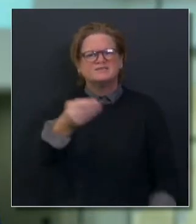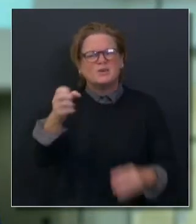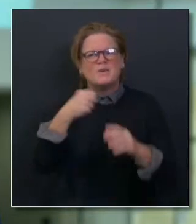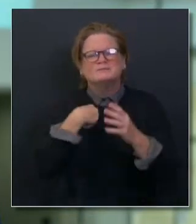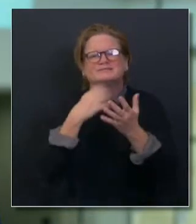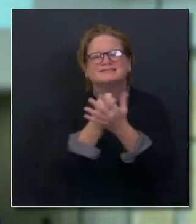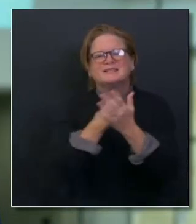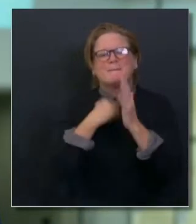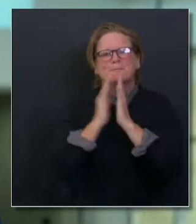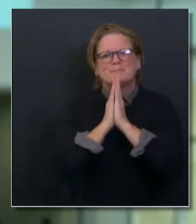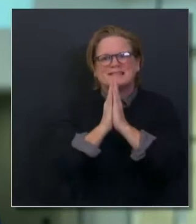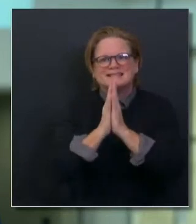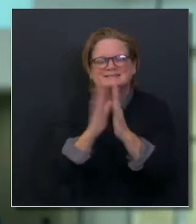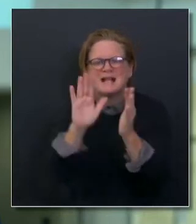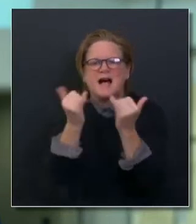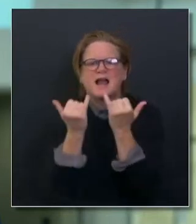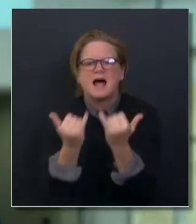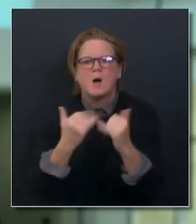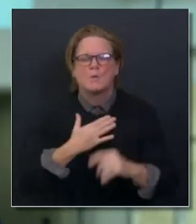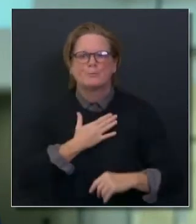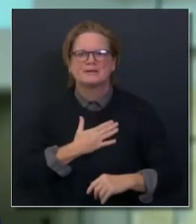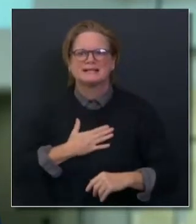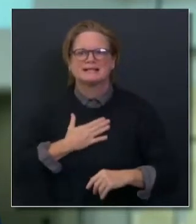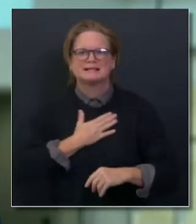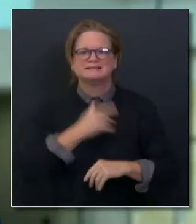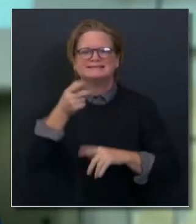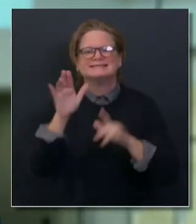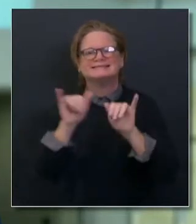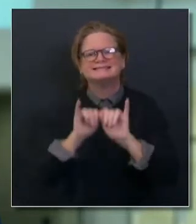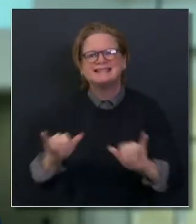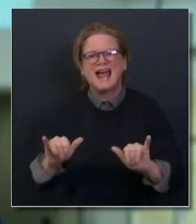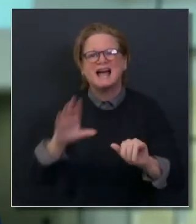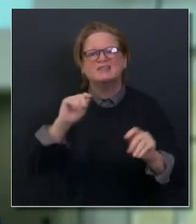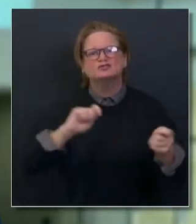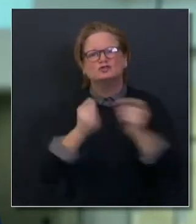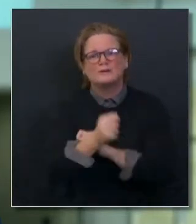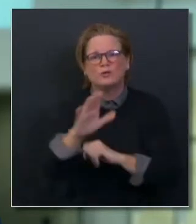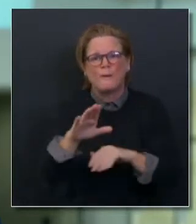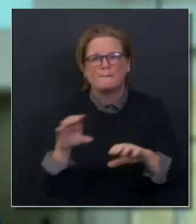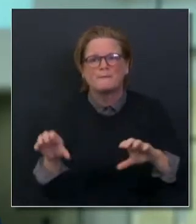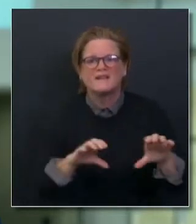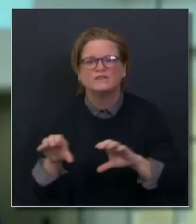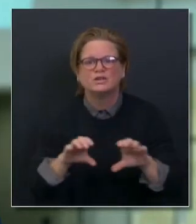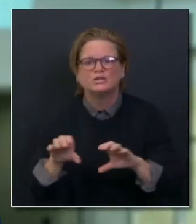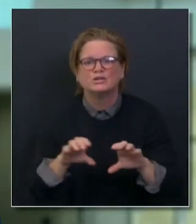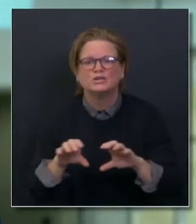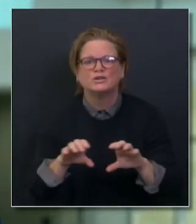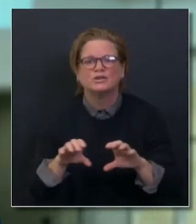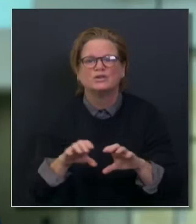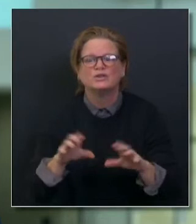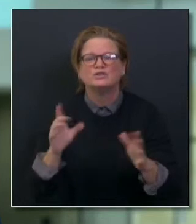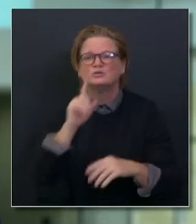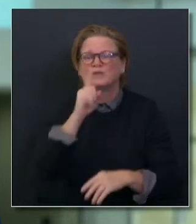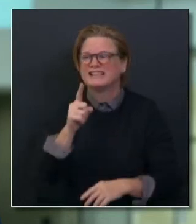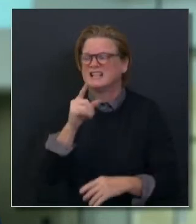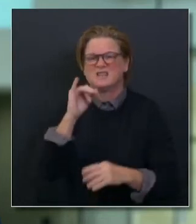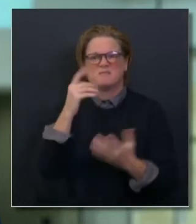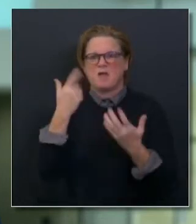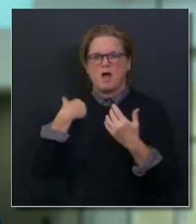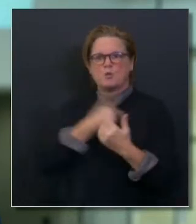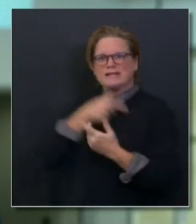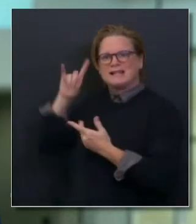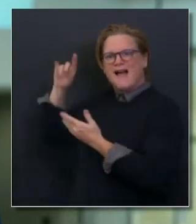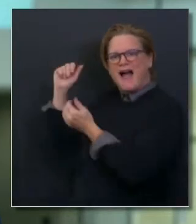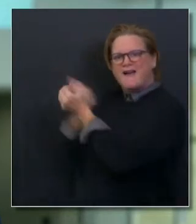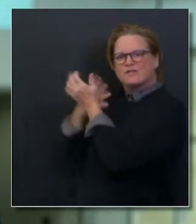with our own personal behaviors to contribute to what could be a real transformation,